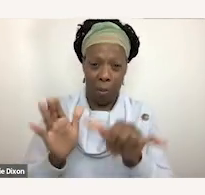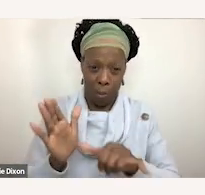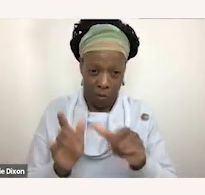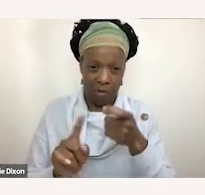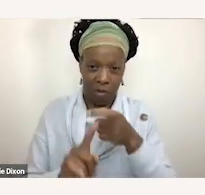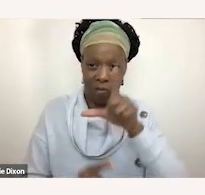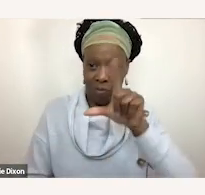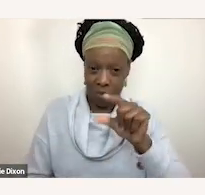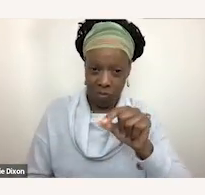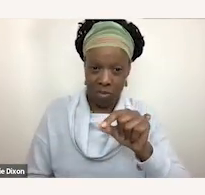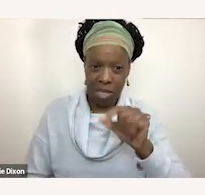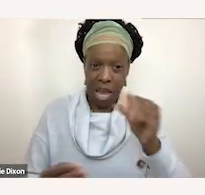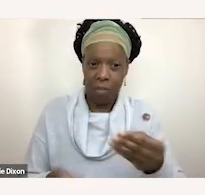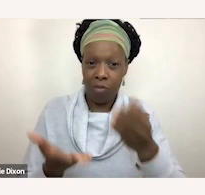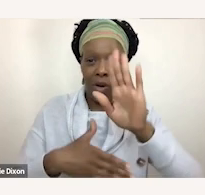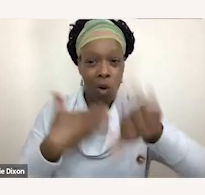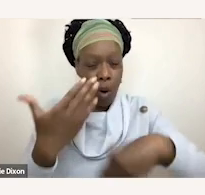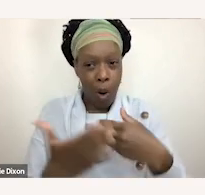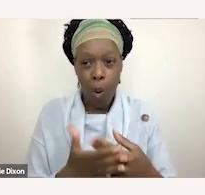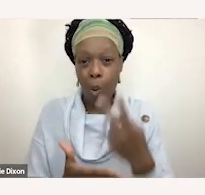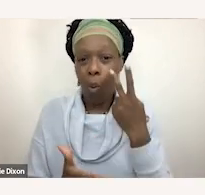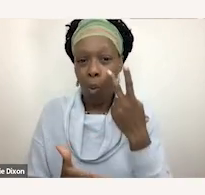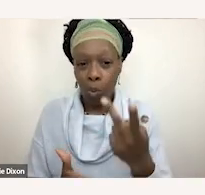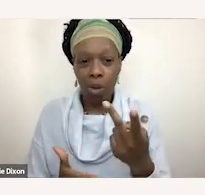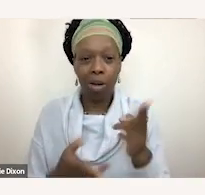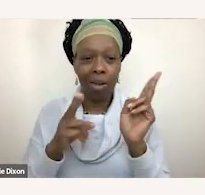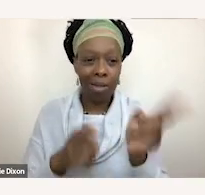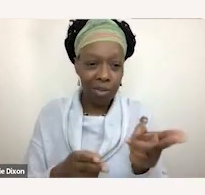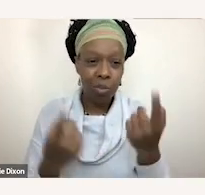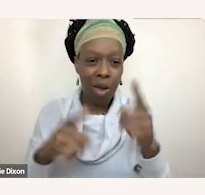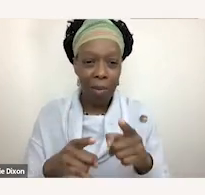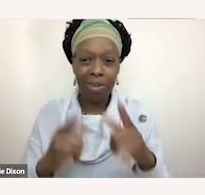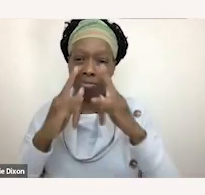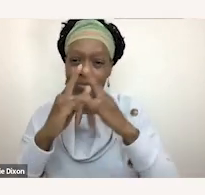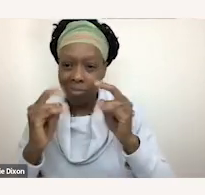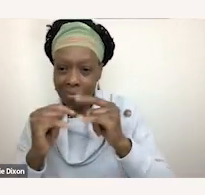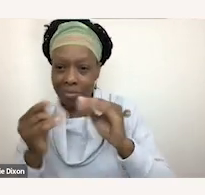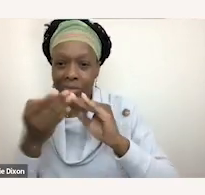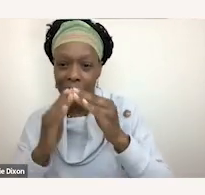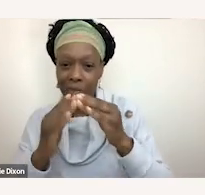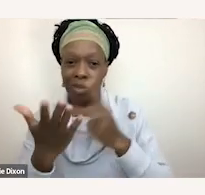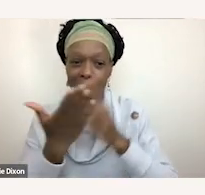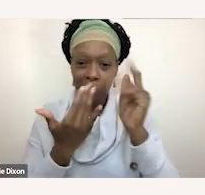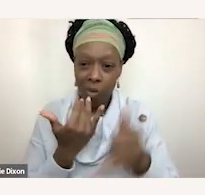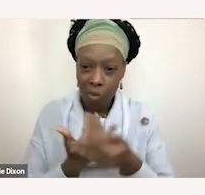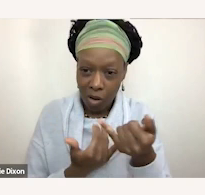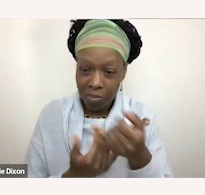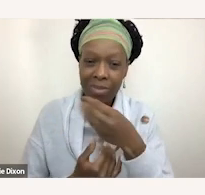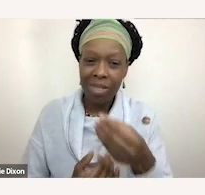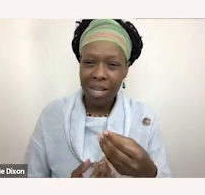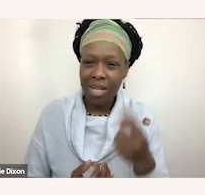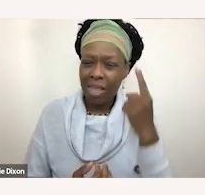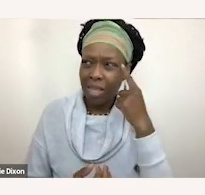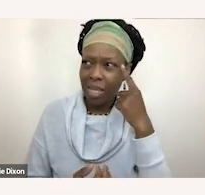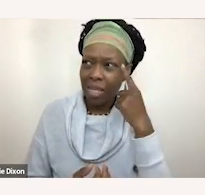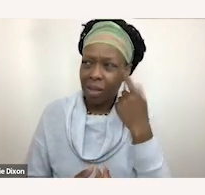disability history and particularly the influence that these camp programs had but I think more importantly well why were camps needed